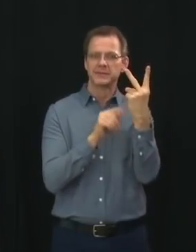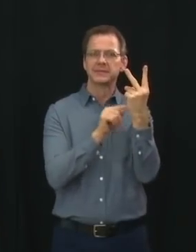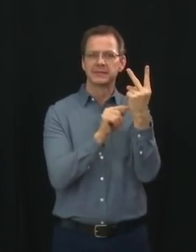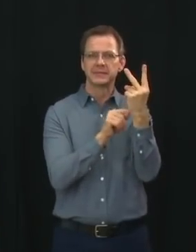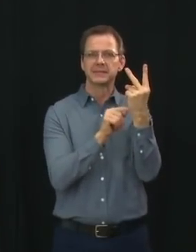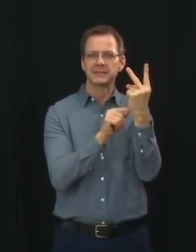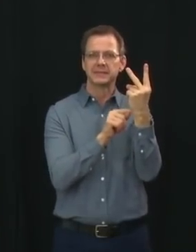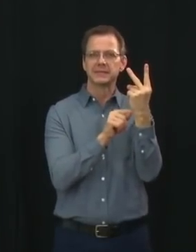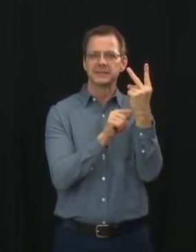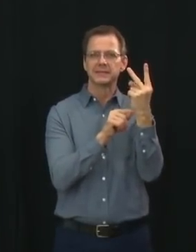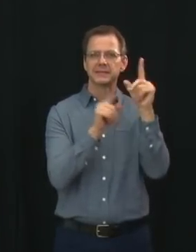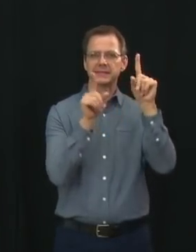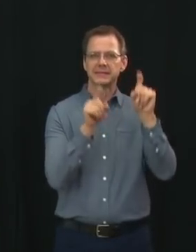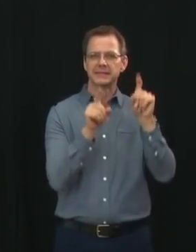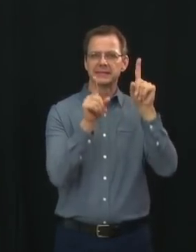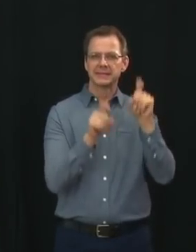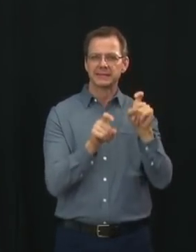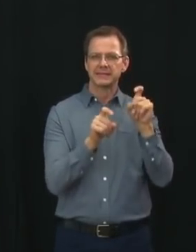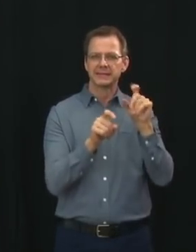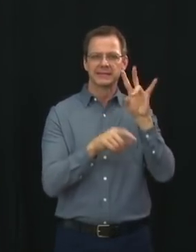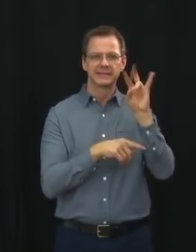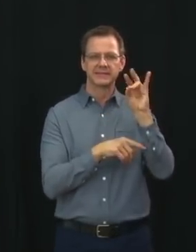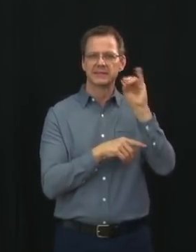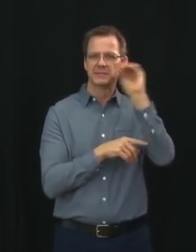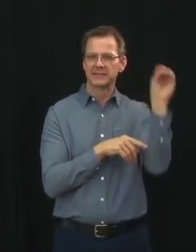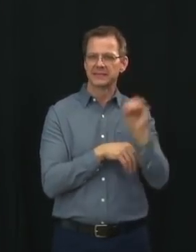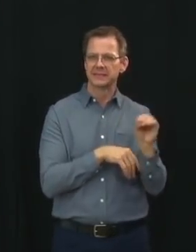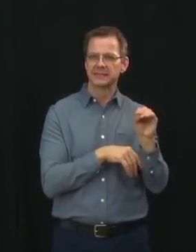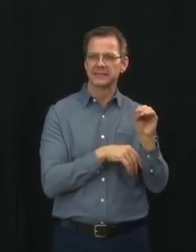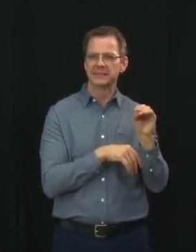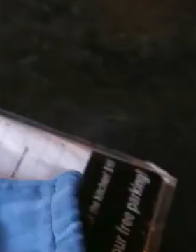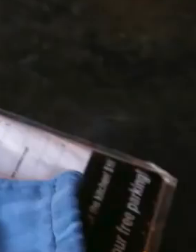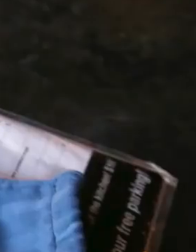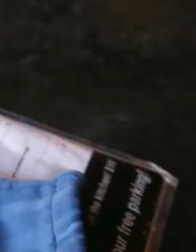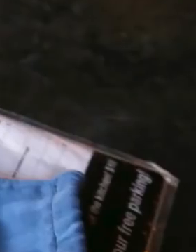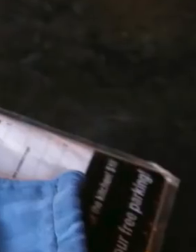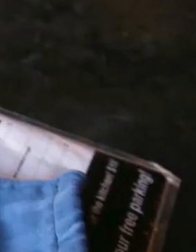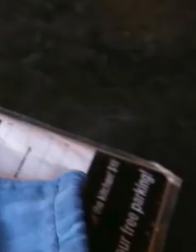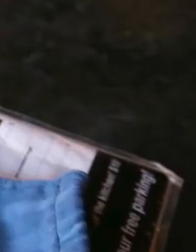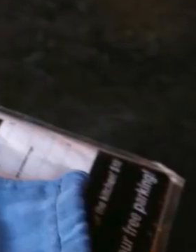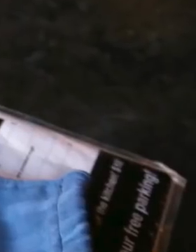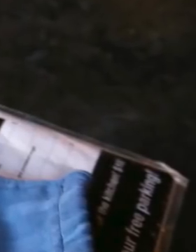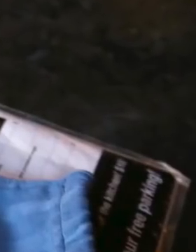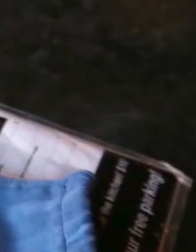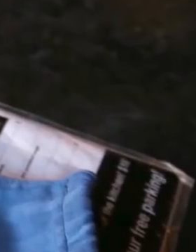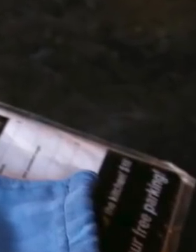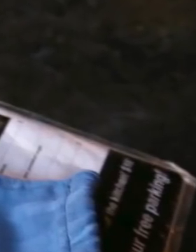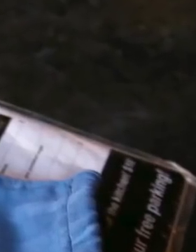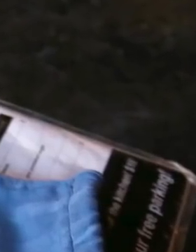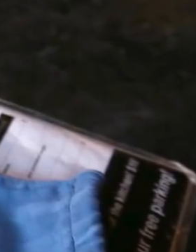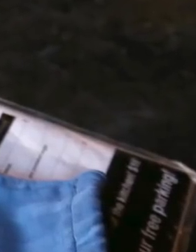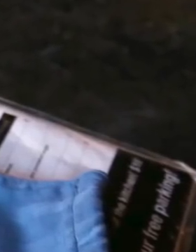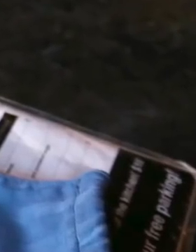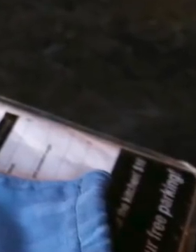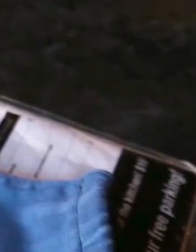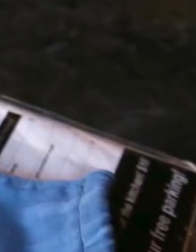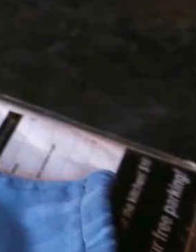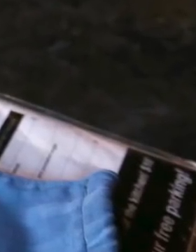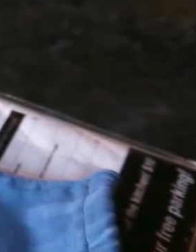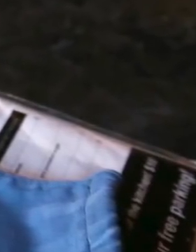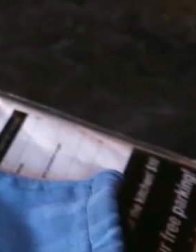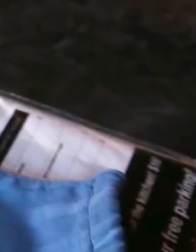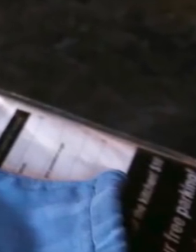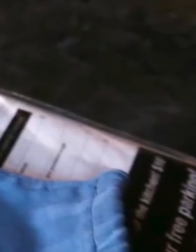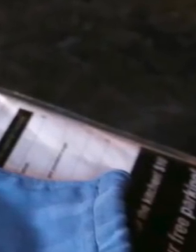causes more severe illness than the previous Omicron strain. At this point, we continue to have capacity in the health